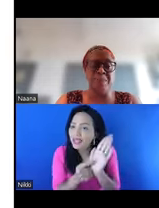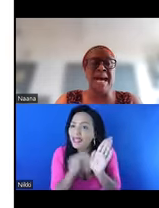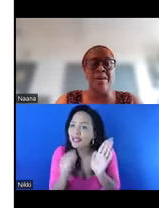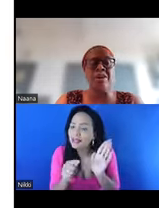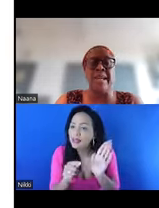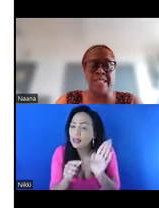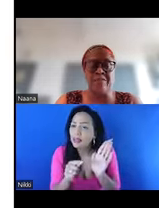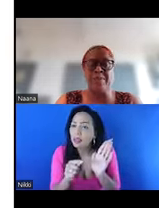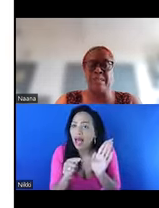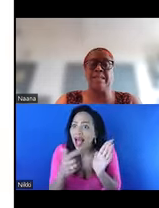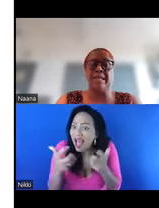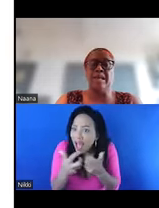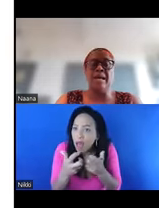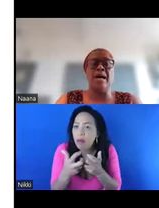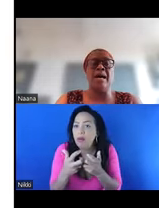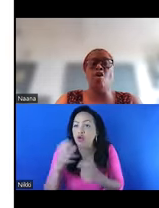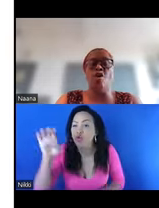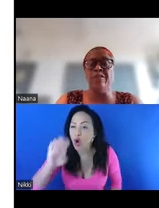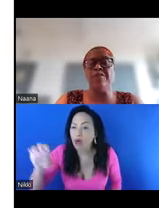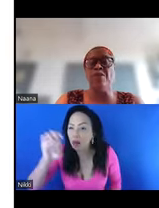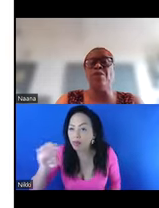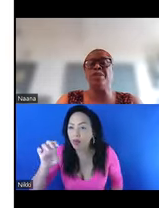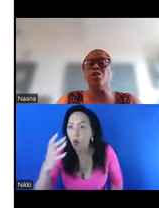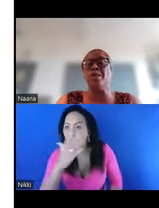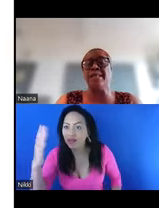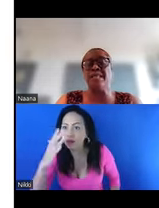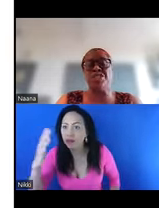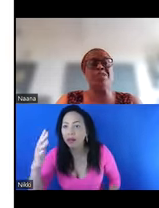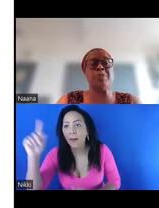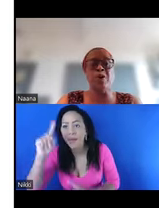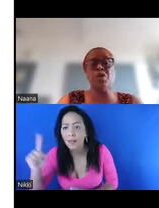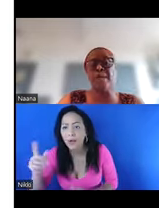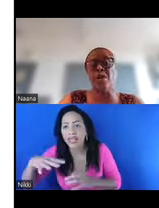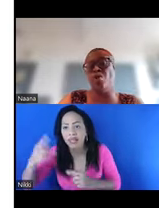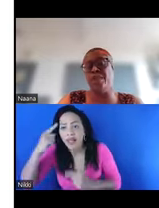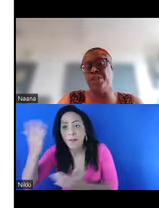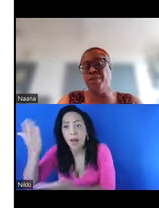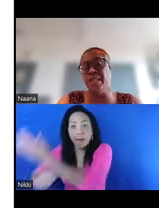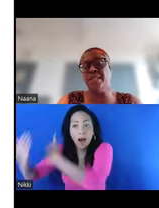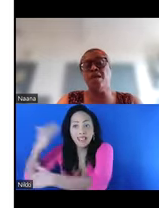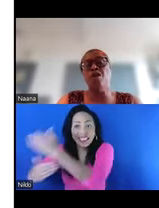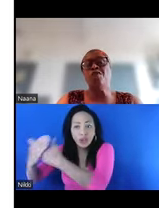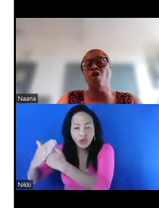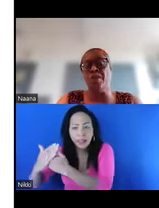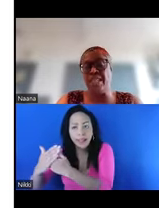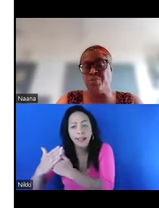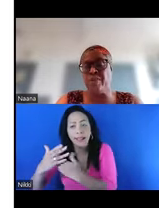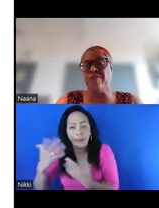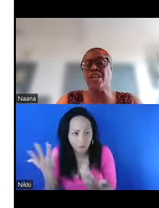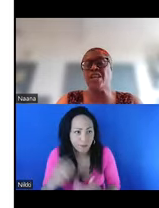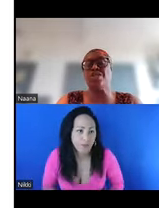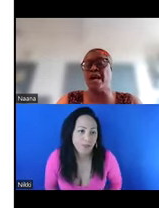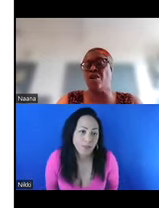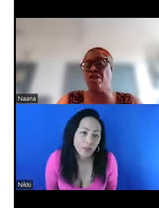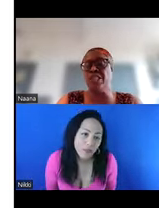shapes are collective present, calling for decolonization response to the long overdue need for honest